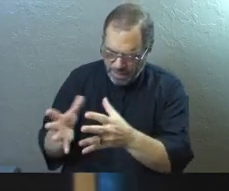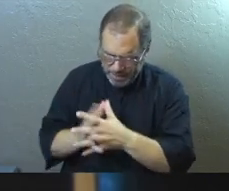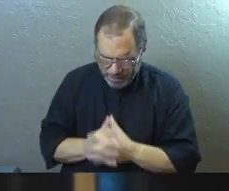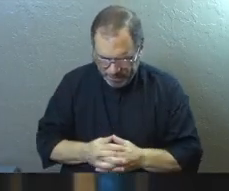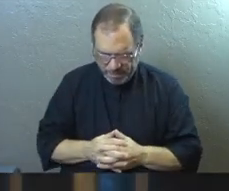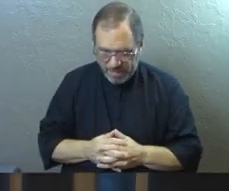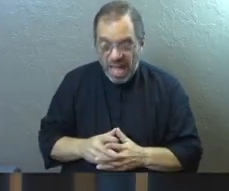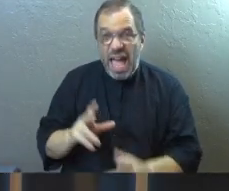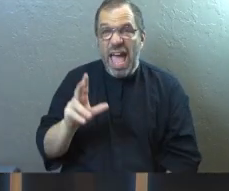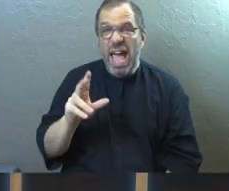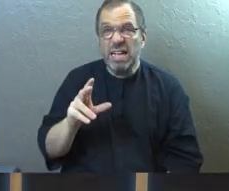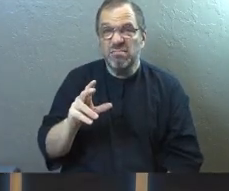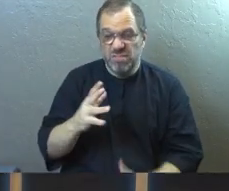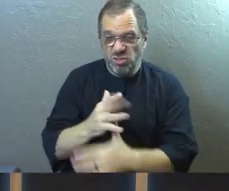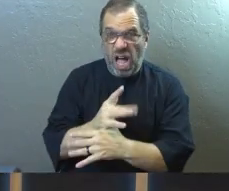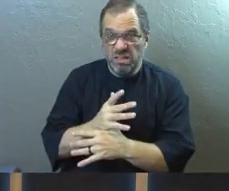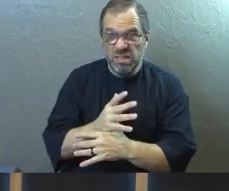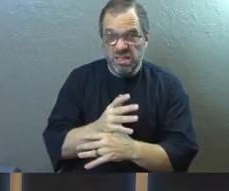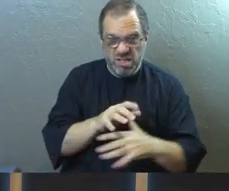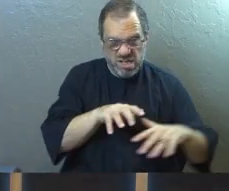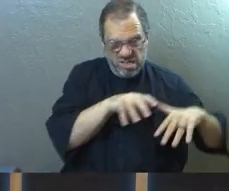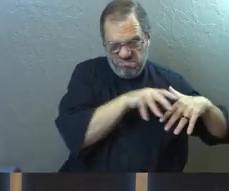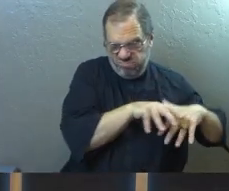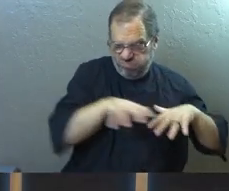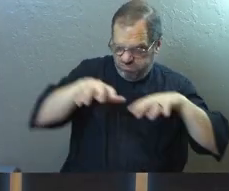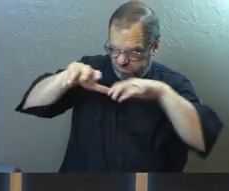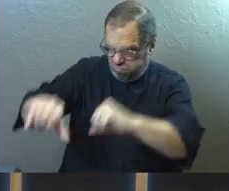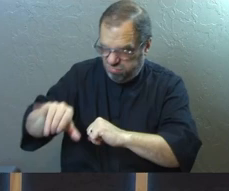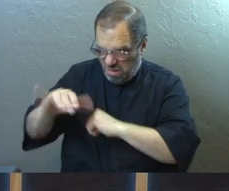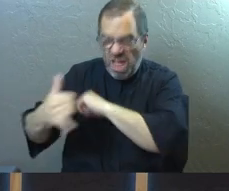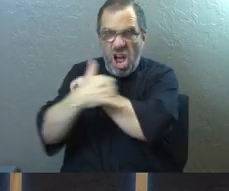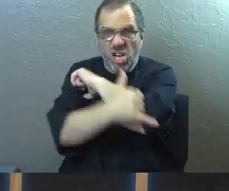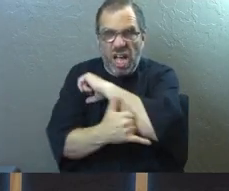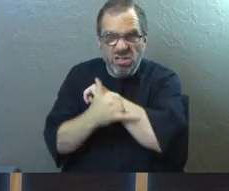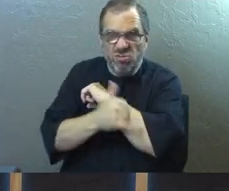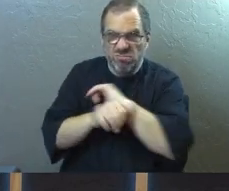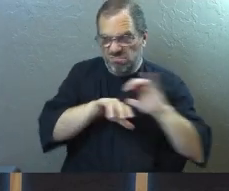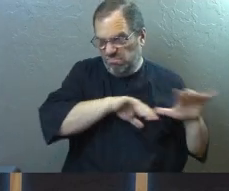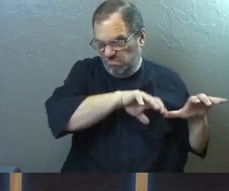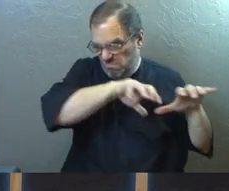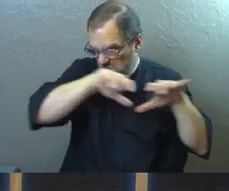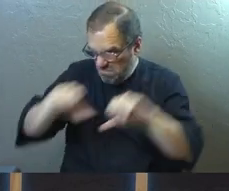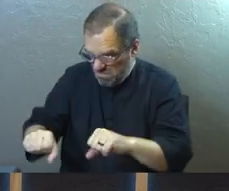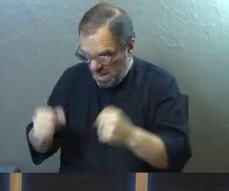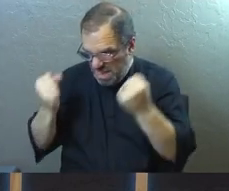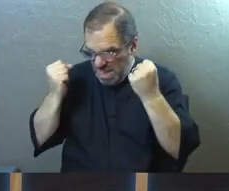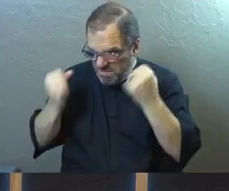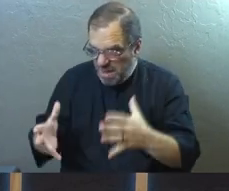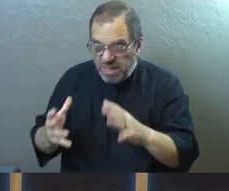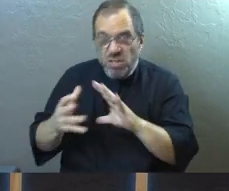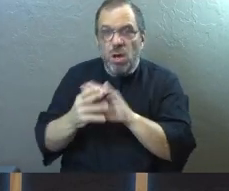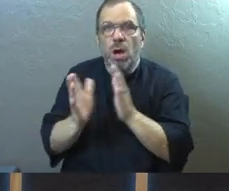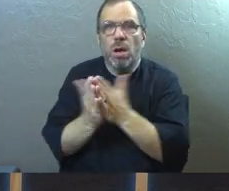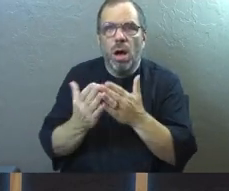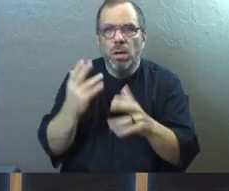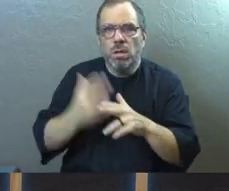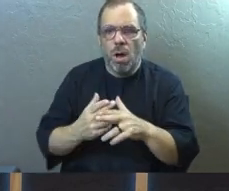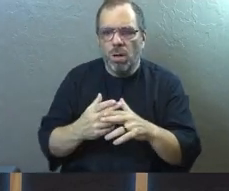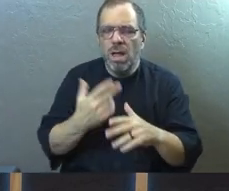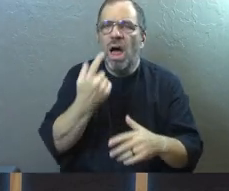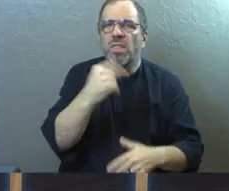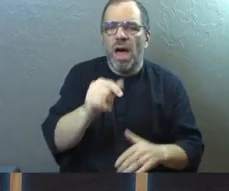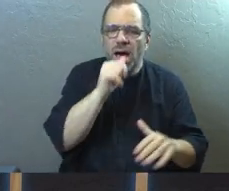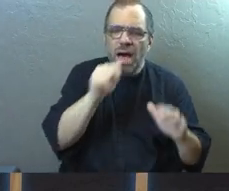And Nazis literally invaded their country. And a lot of it's told in this book called The Hiding